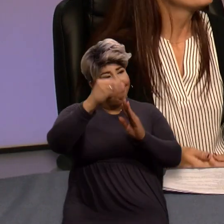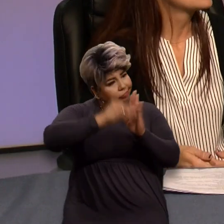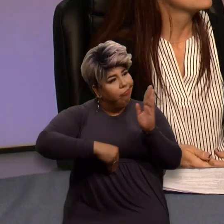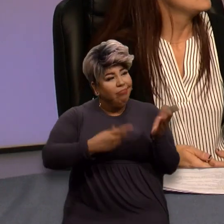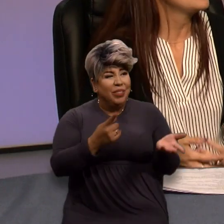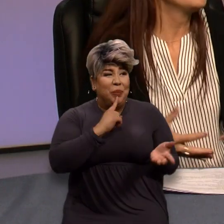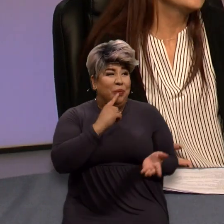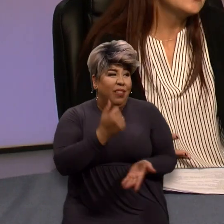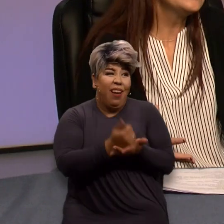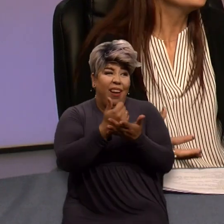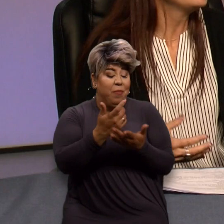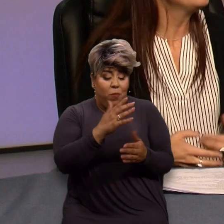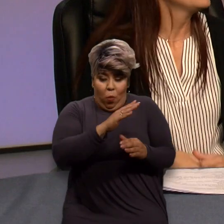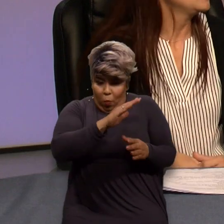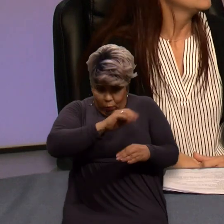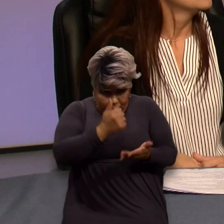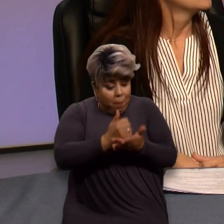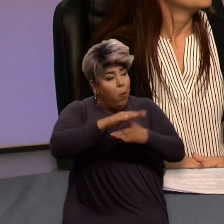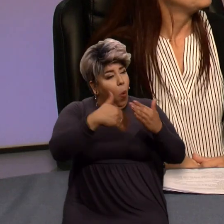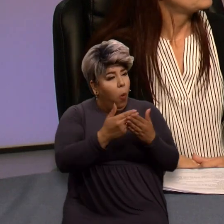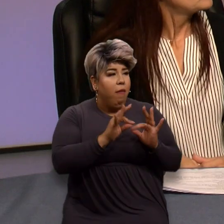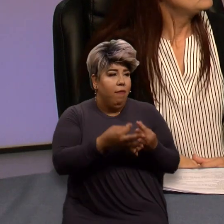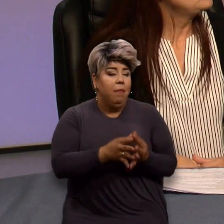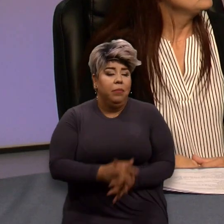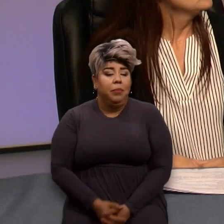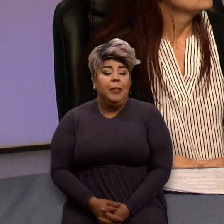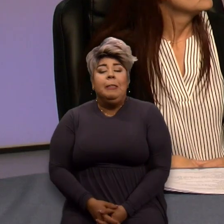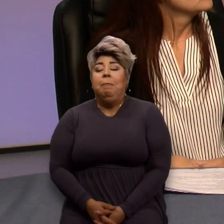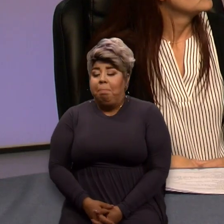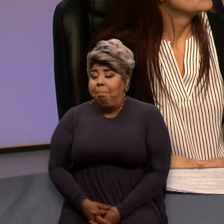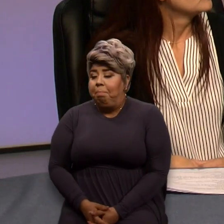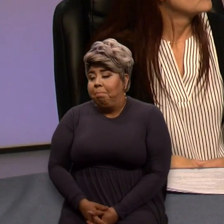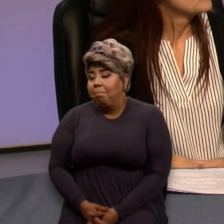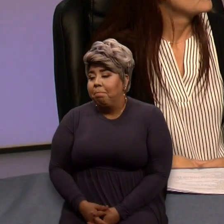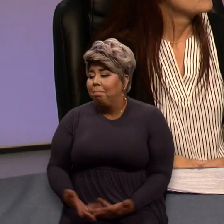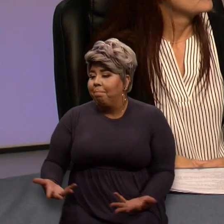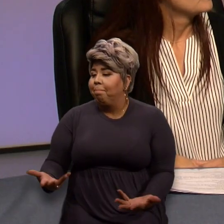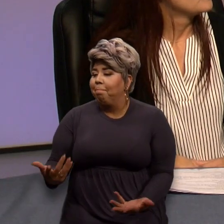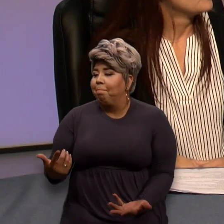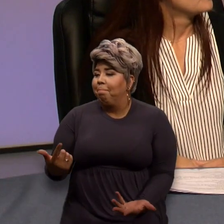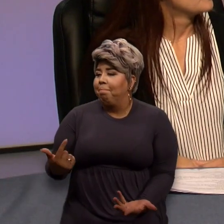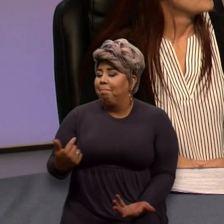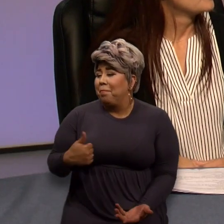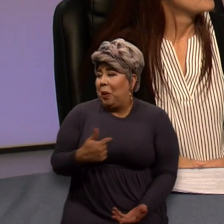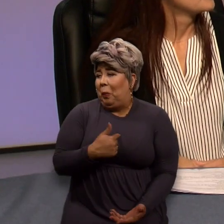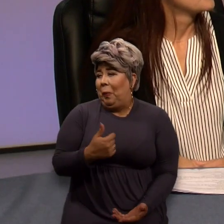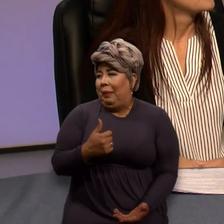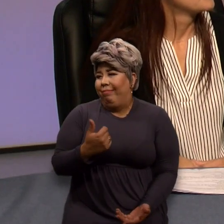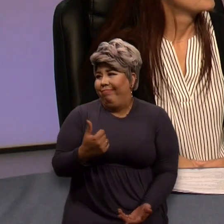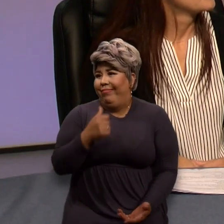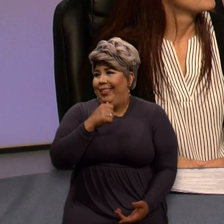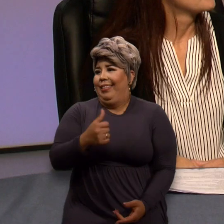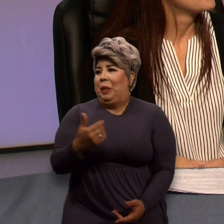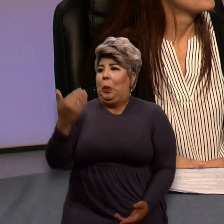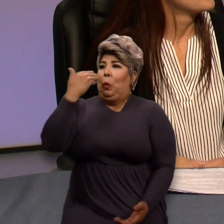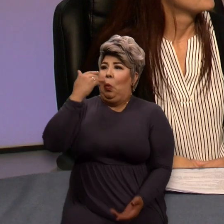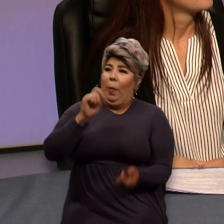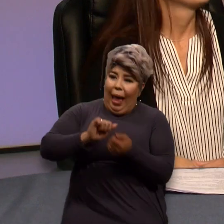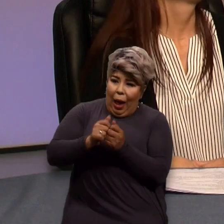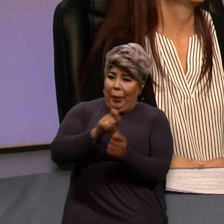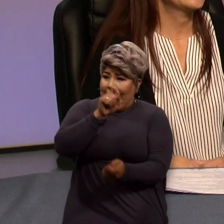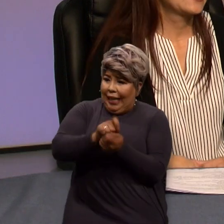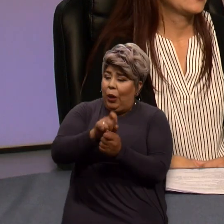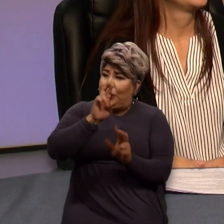really helps your entire family. And, you know, we were not we're not trained on how to respond to disasters